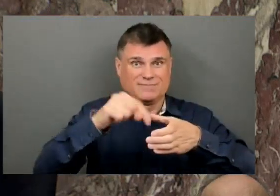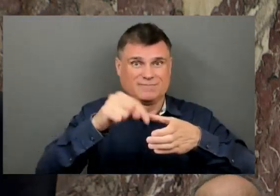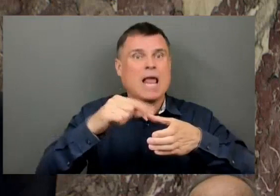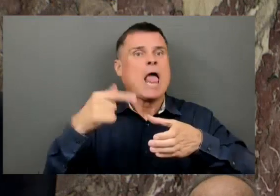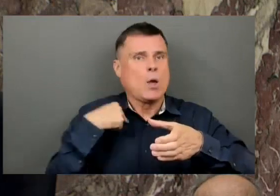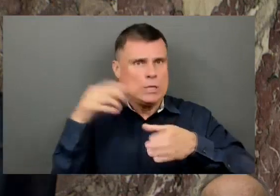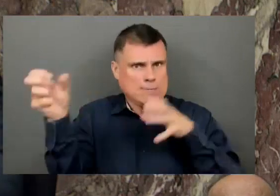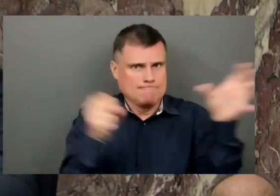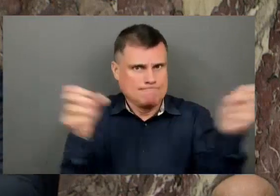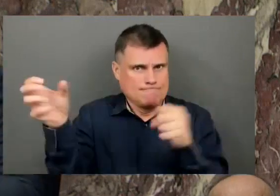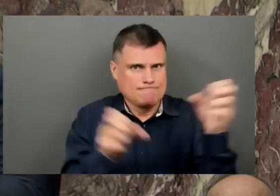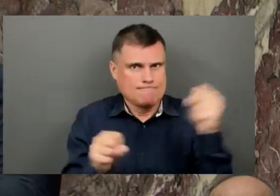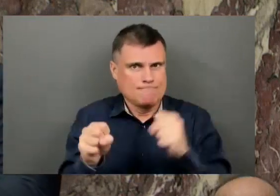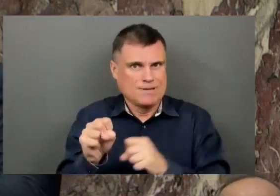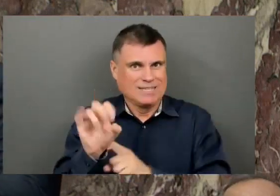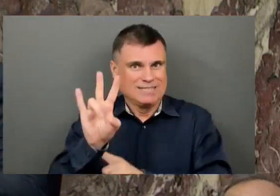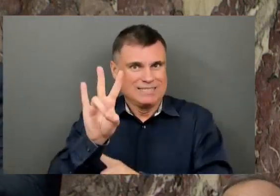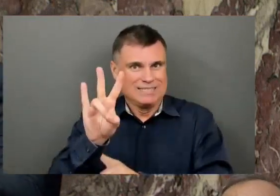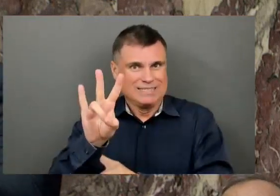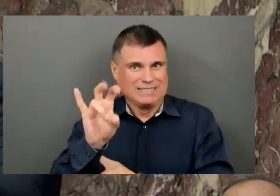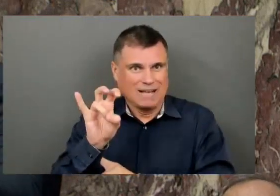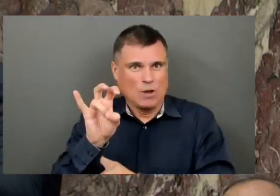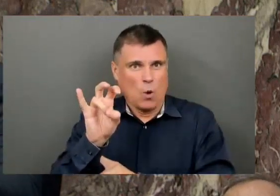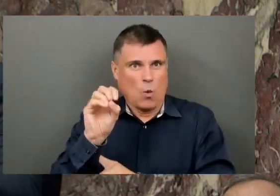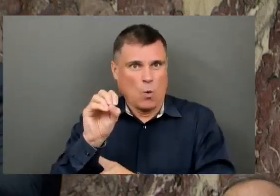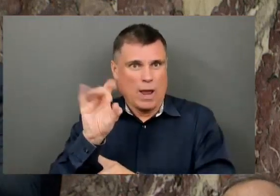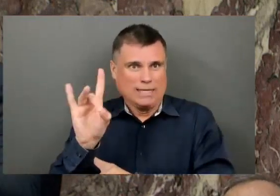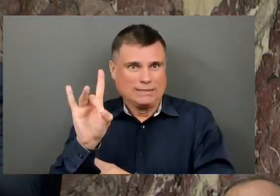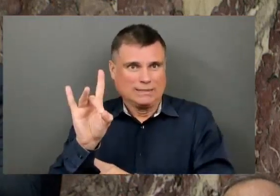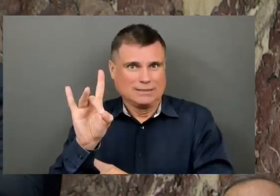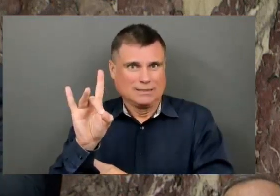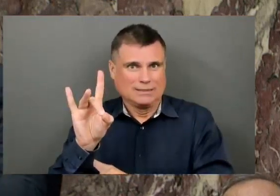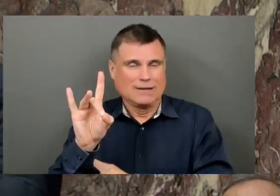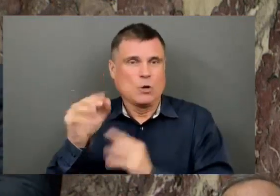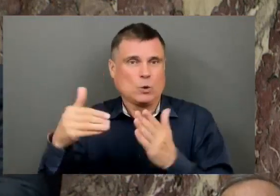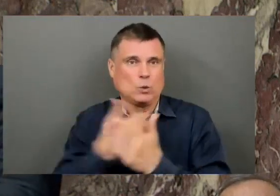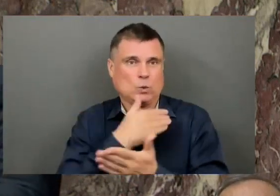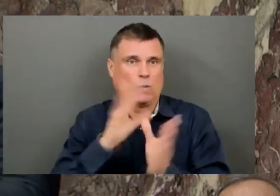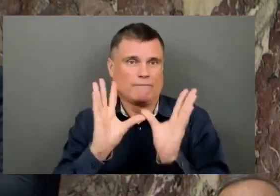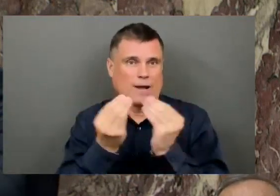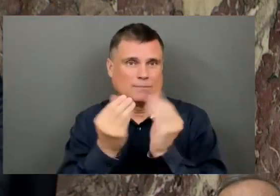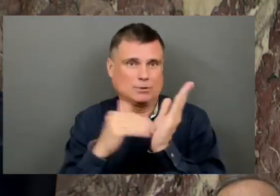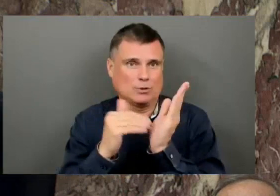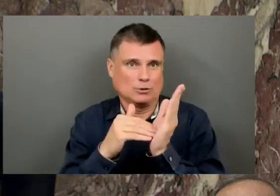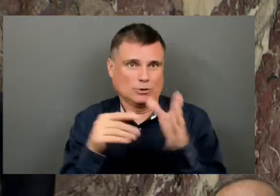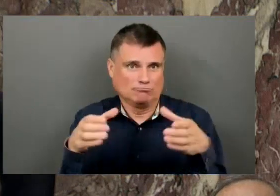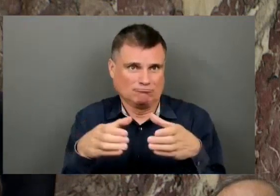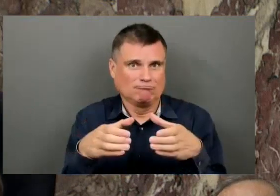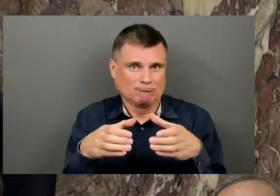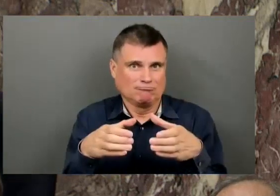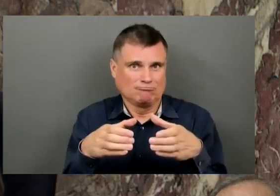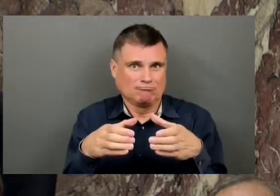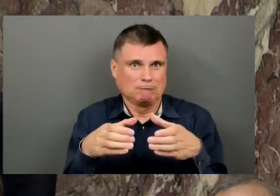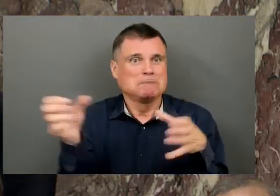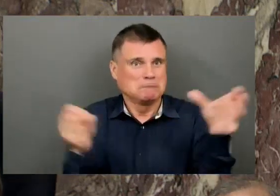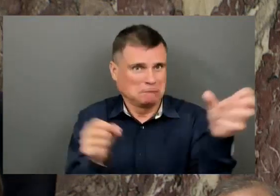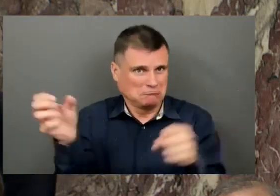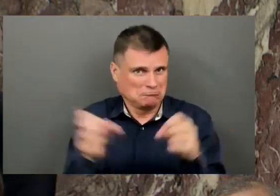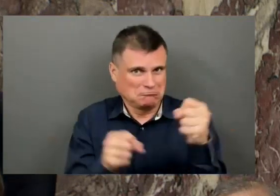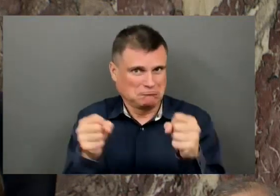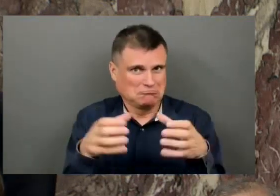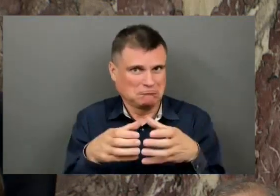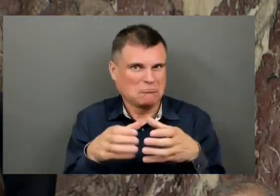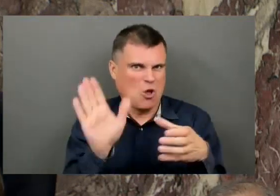The place where they're the most family doctors is Vancouver Island, in Island Health on Vancouver Island. In fact, the